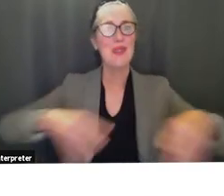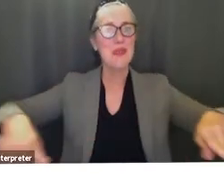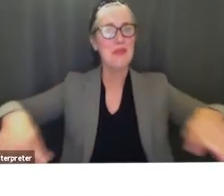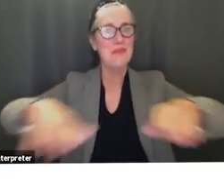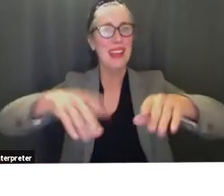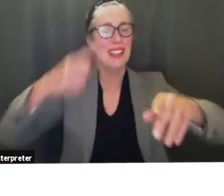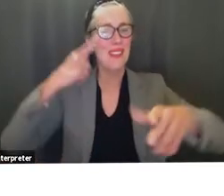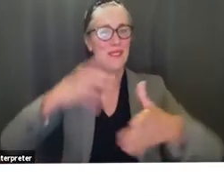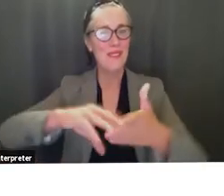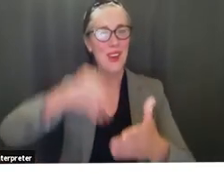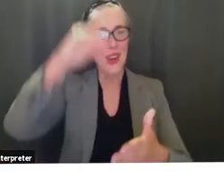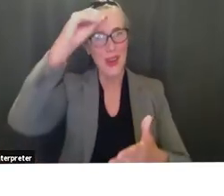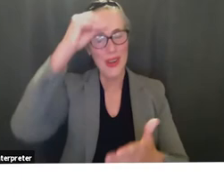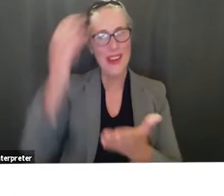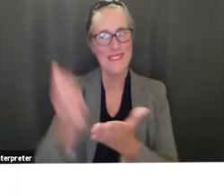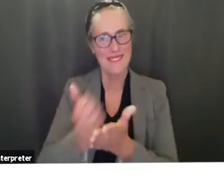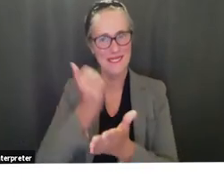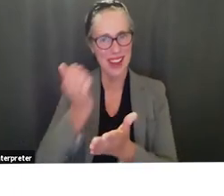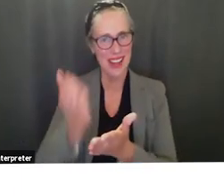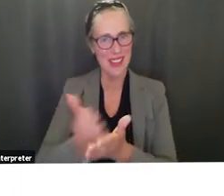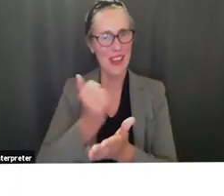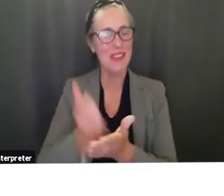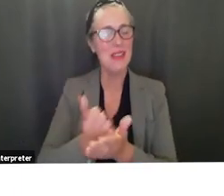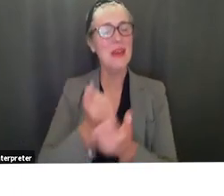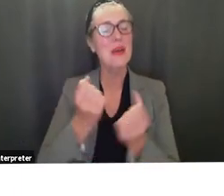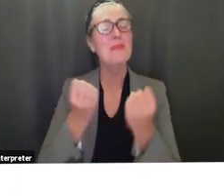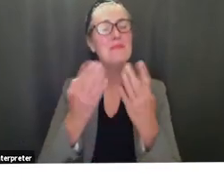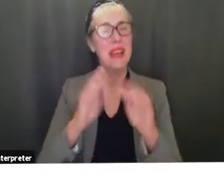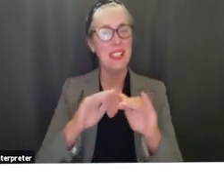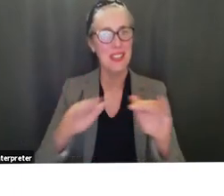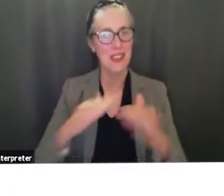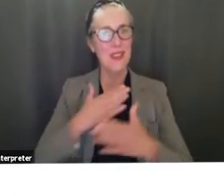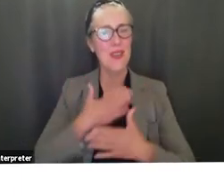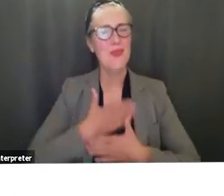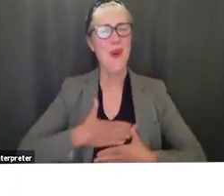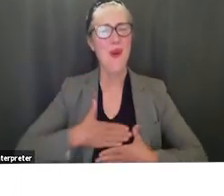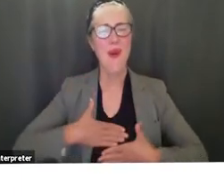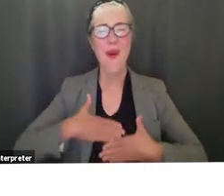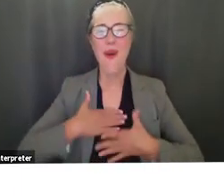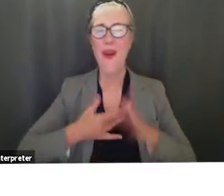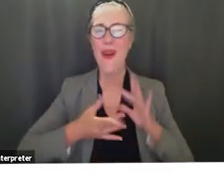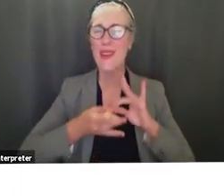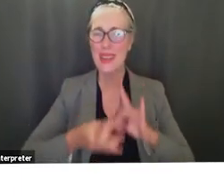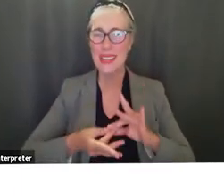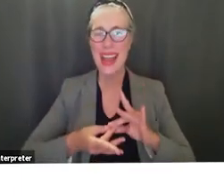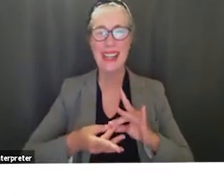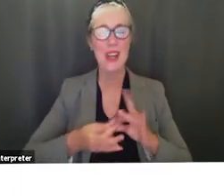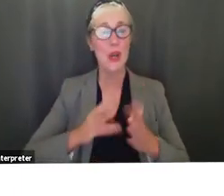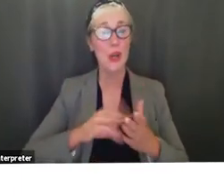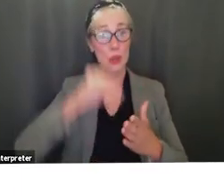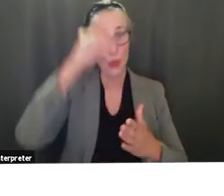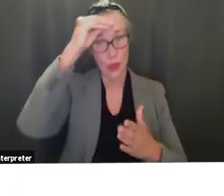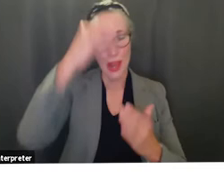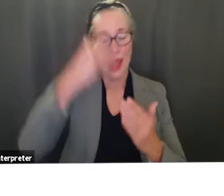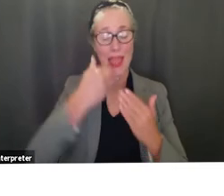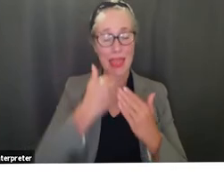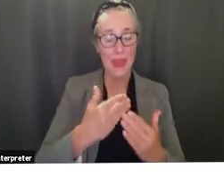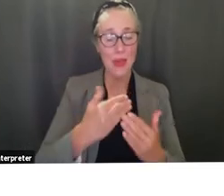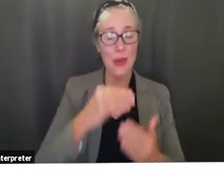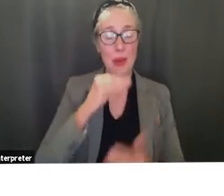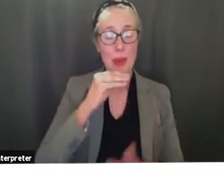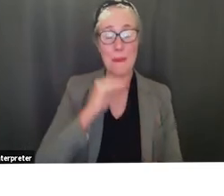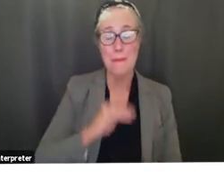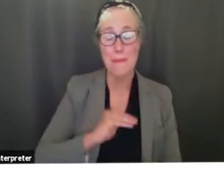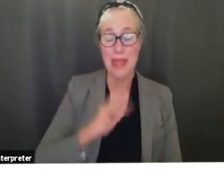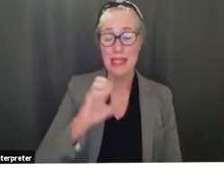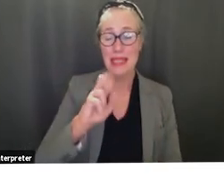really led to many children really connecting back to the joy of learning and with that i'd like to thank miss carrie miss escobedo and turn it